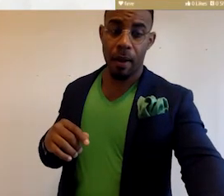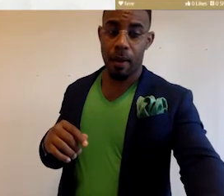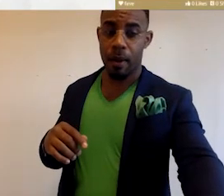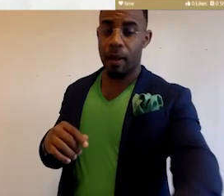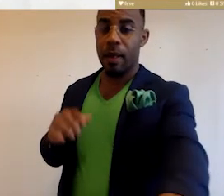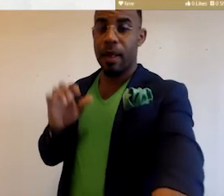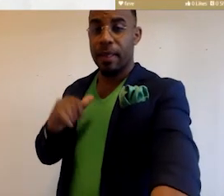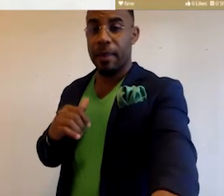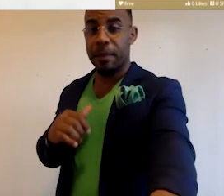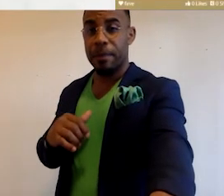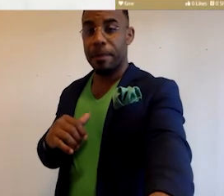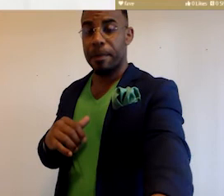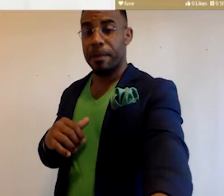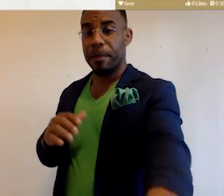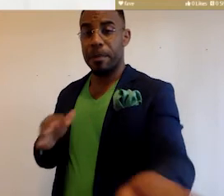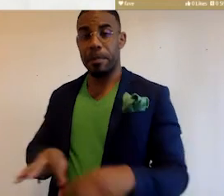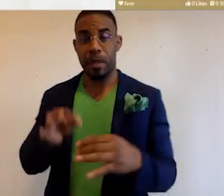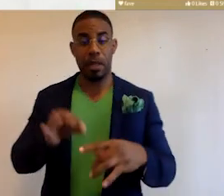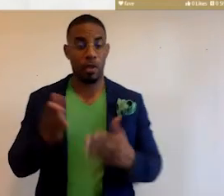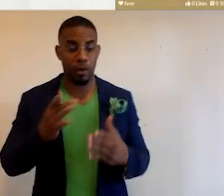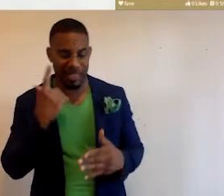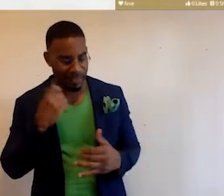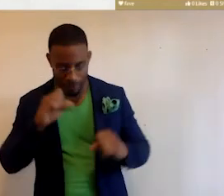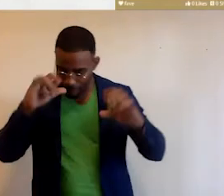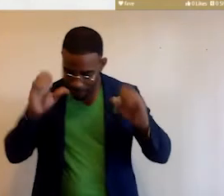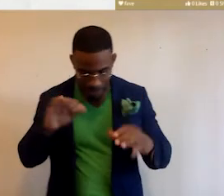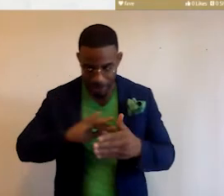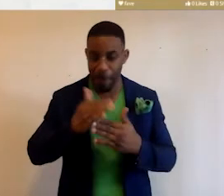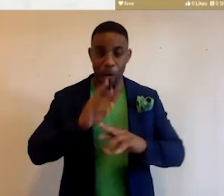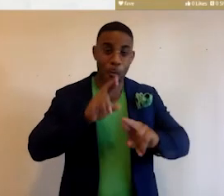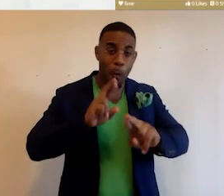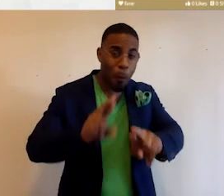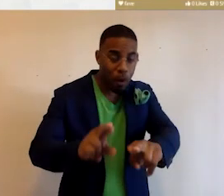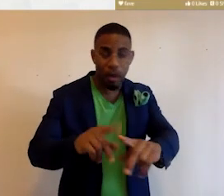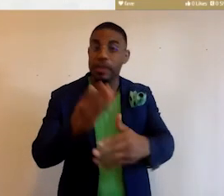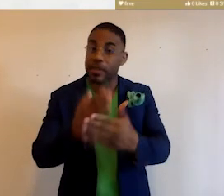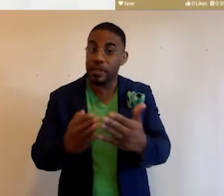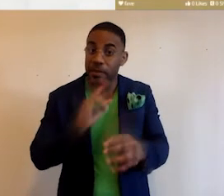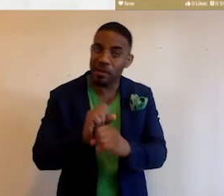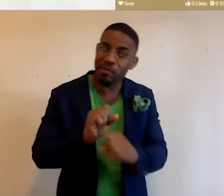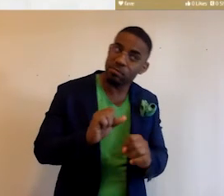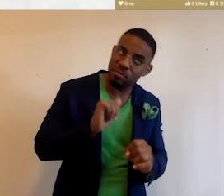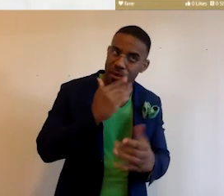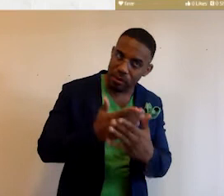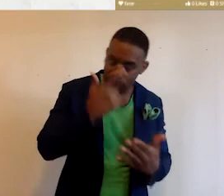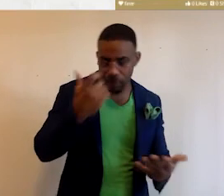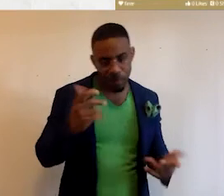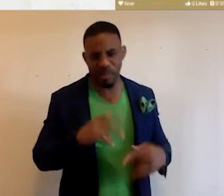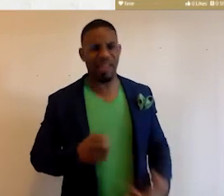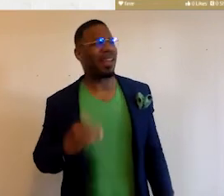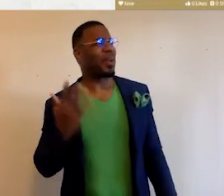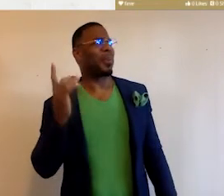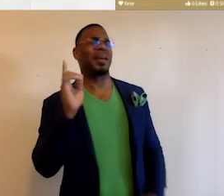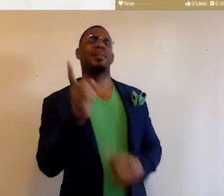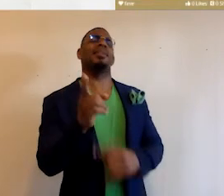service, and it has just been amazing, the amount of response. Some of it actually not that good, because people are like, hey, wait